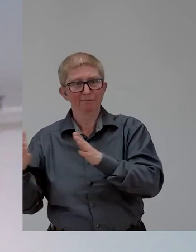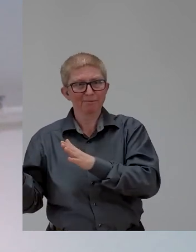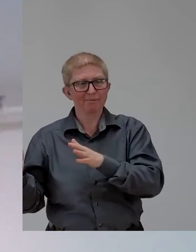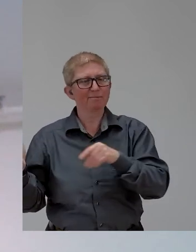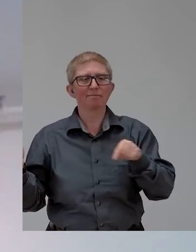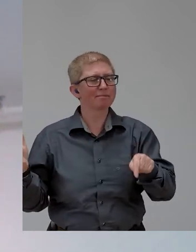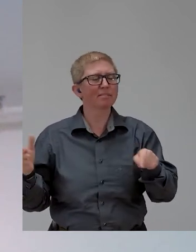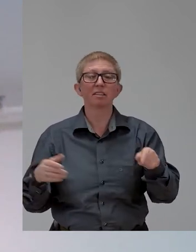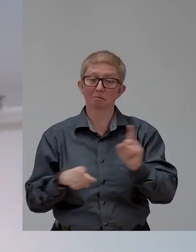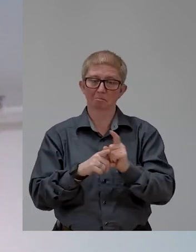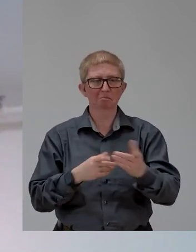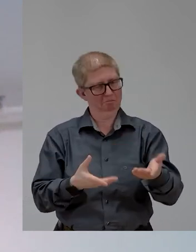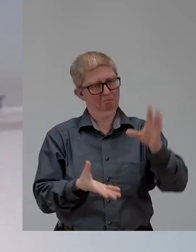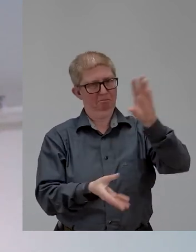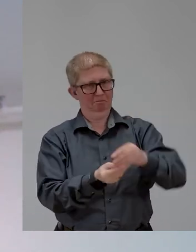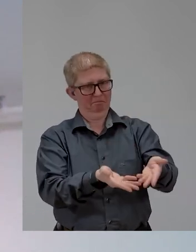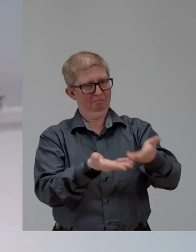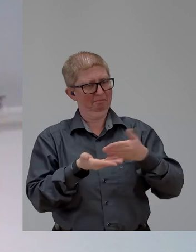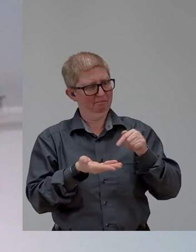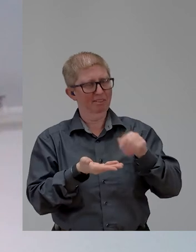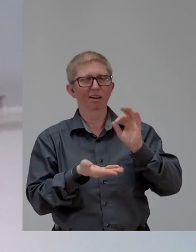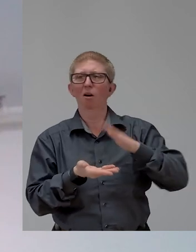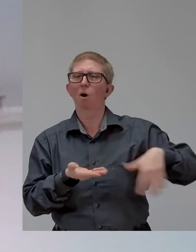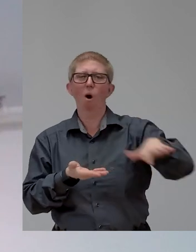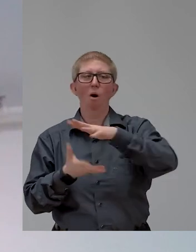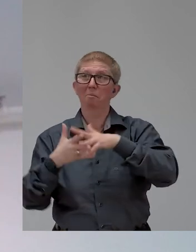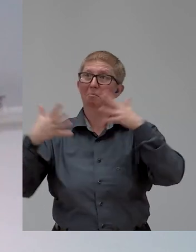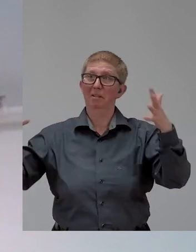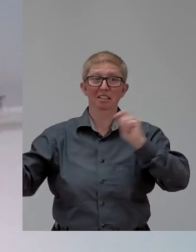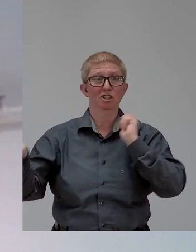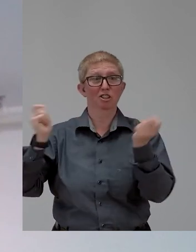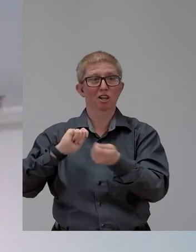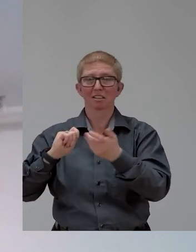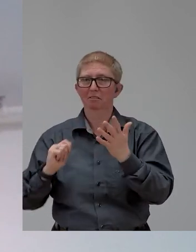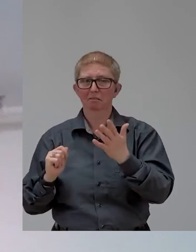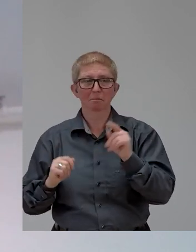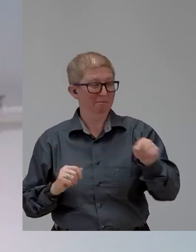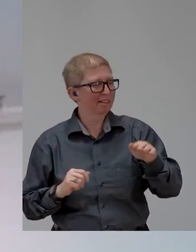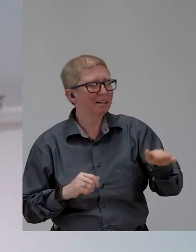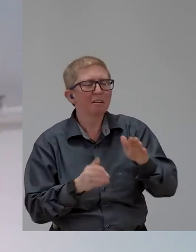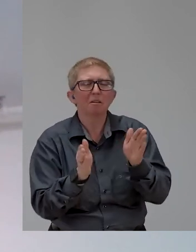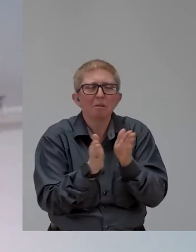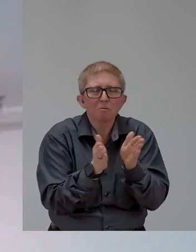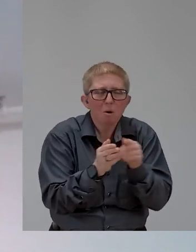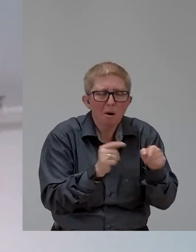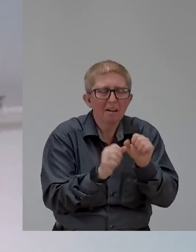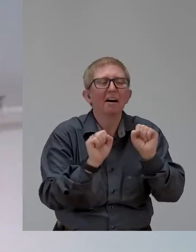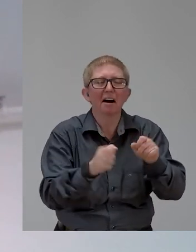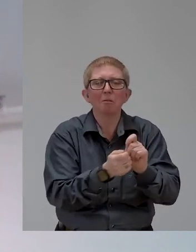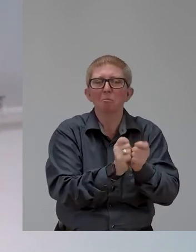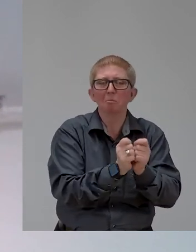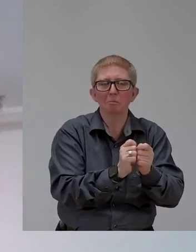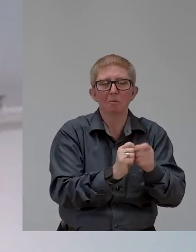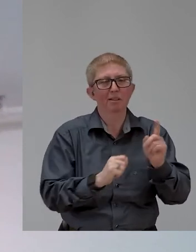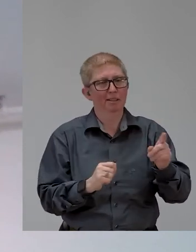it does very little by way of positive culture change when diversity initiatives do not include the D